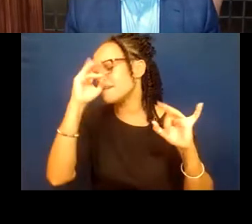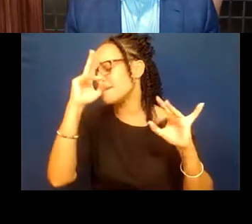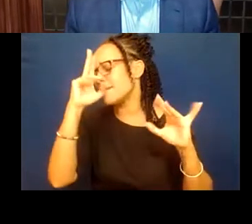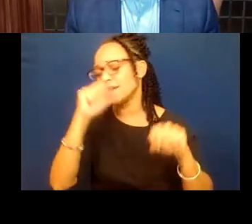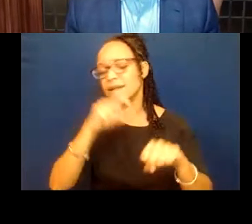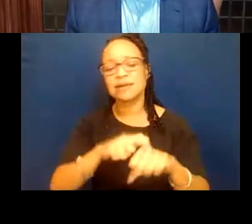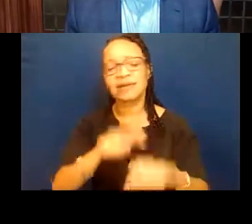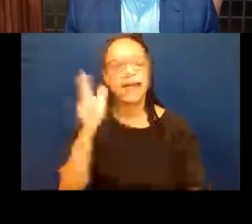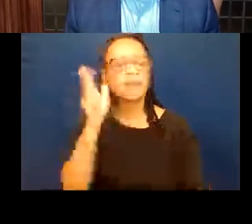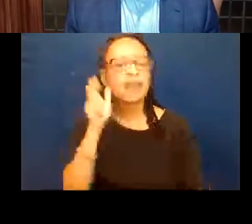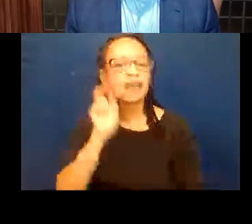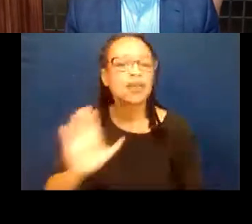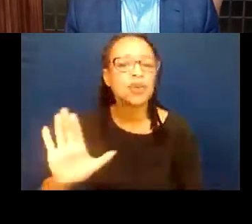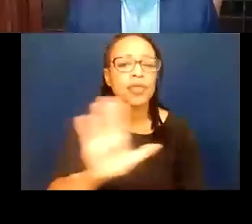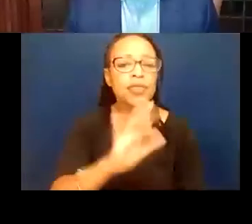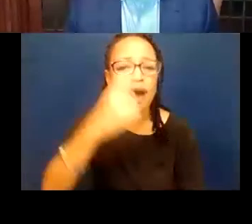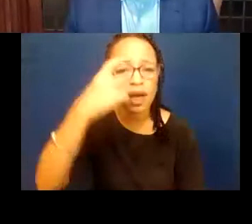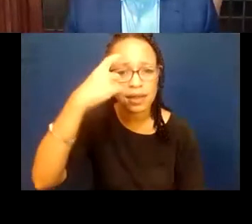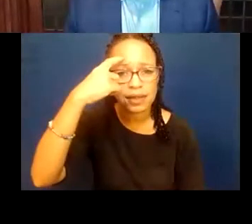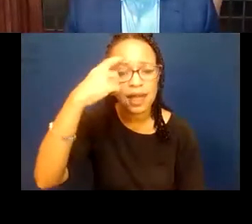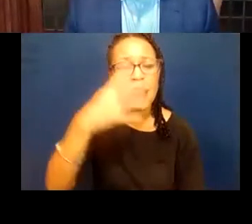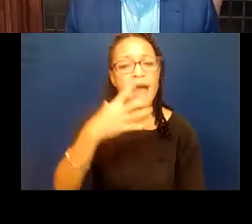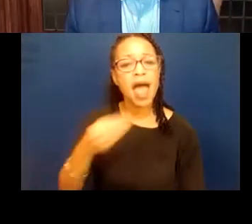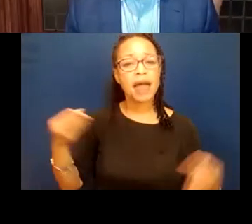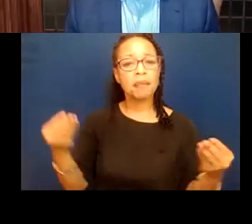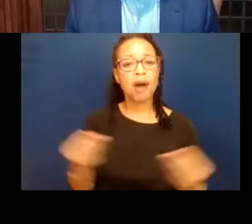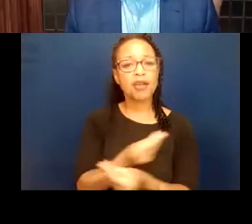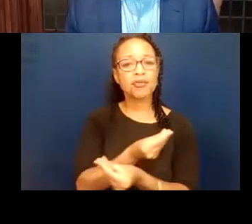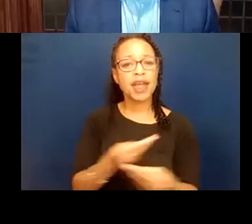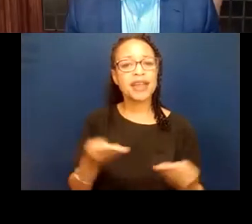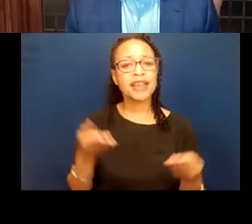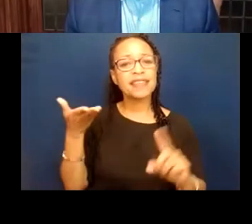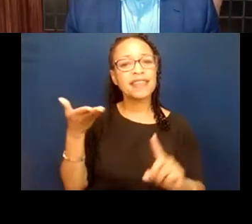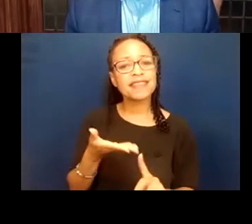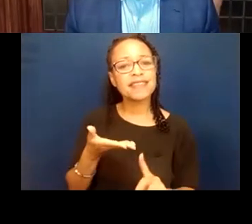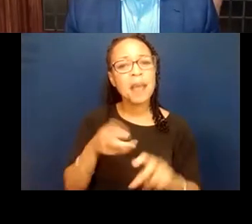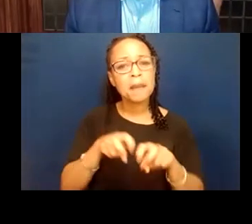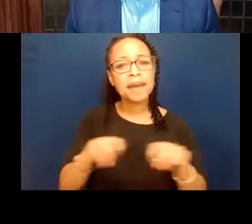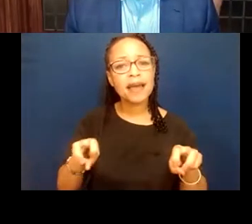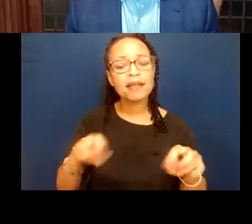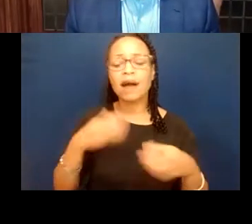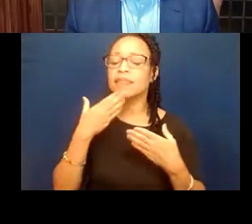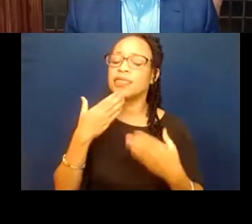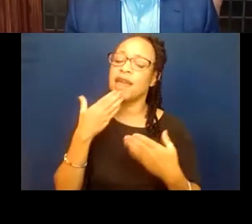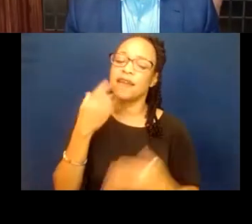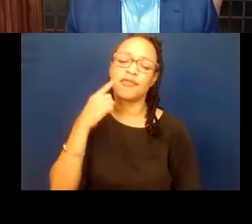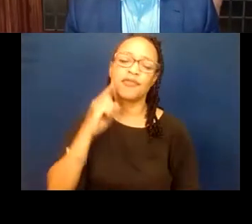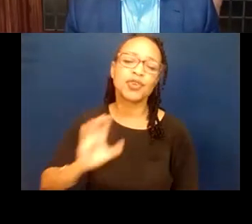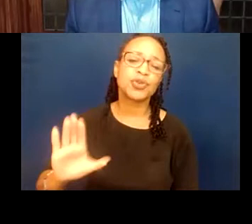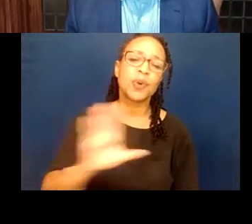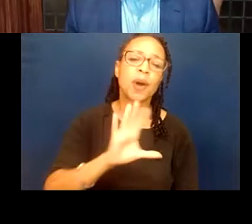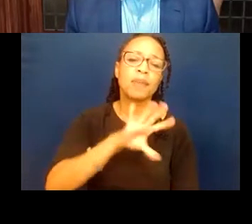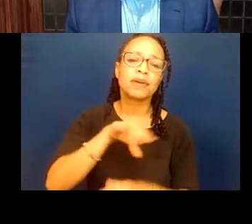thoughts and moderating this panel. Well, I'm very thankful for your participation on here.